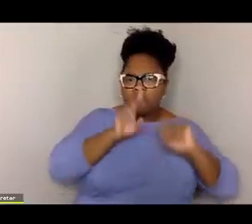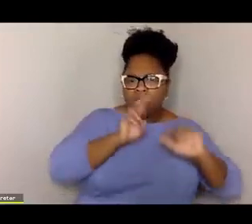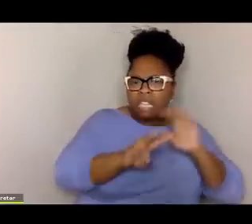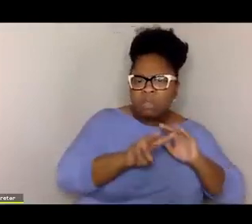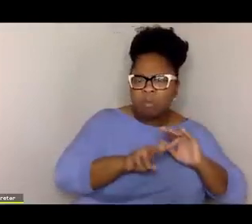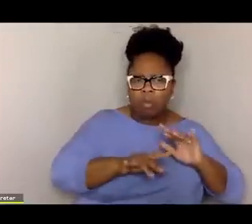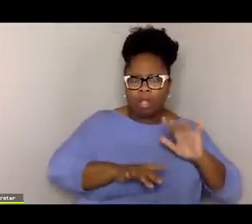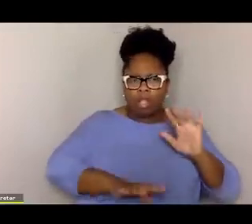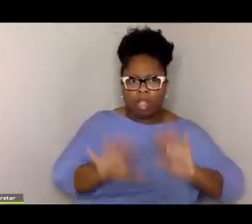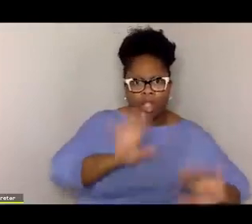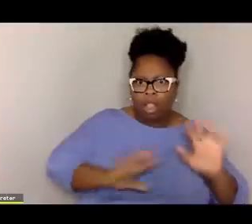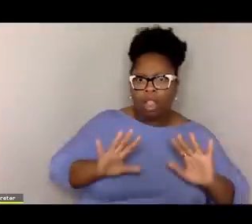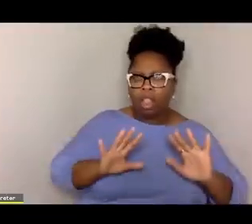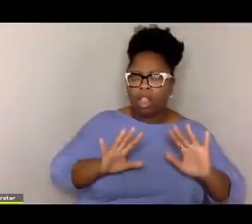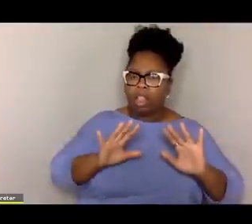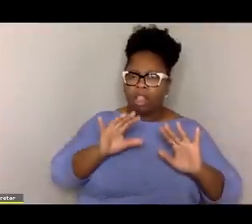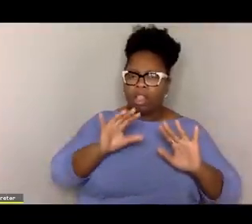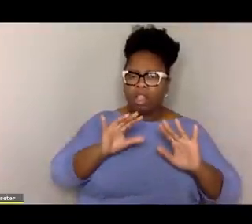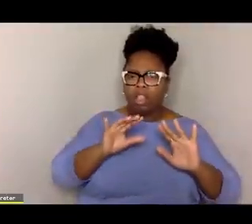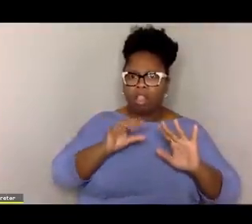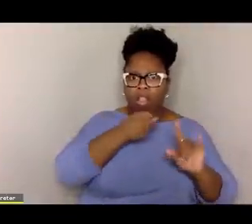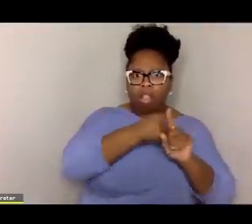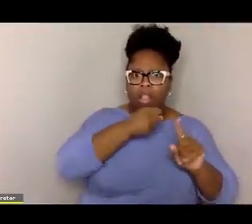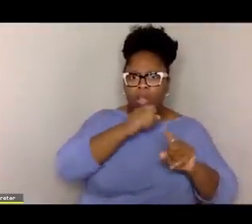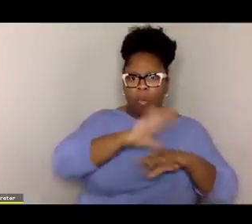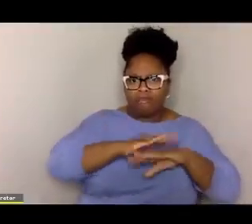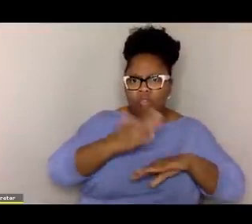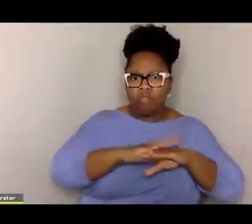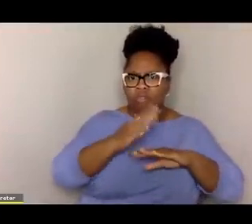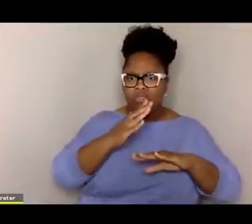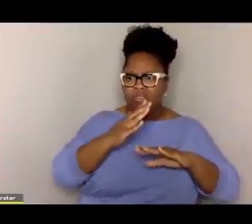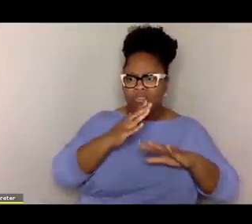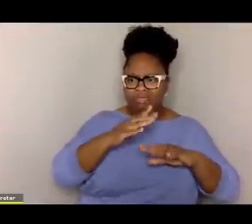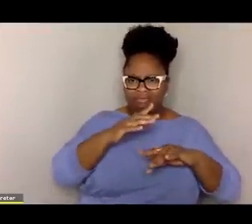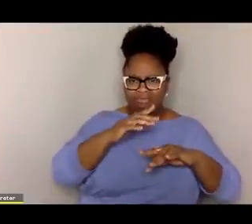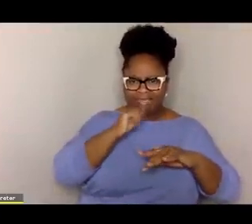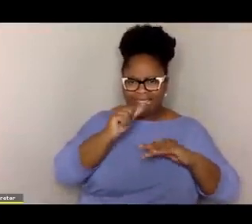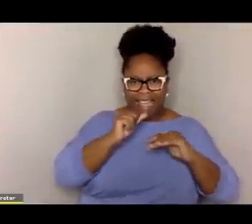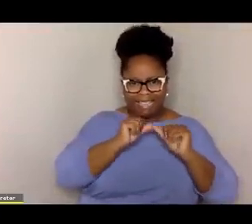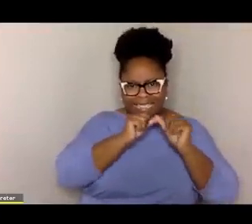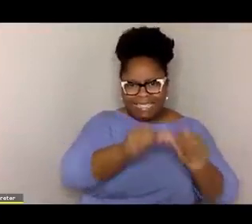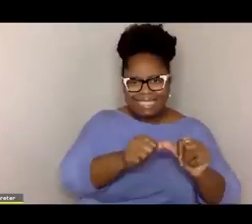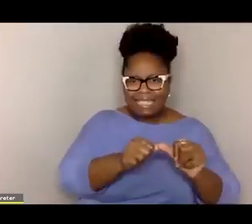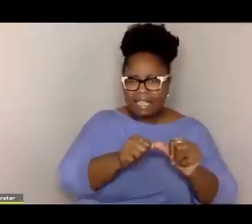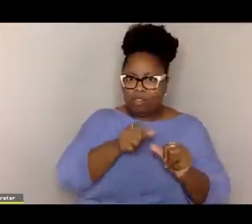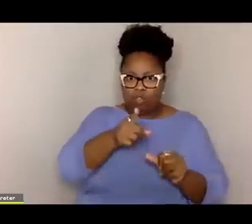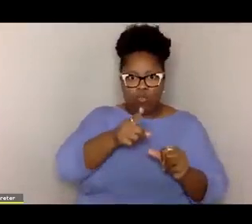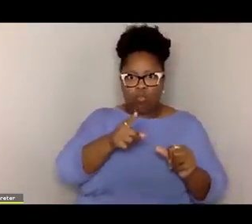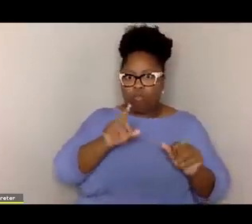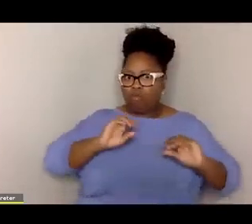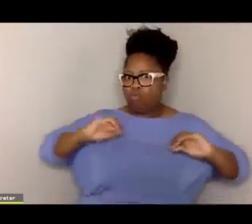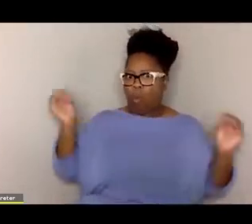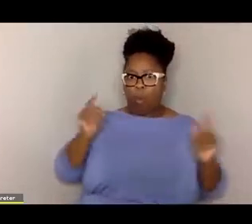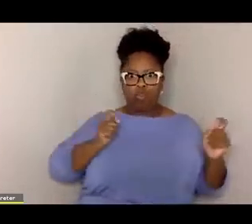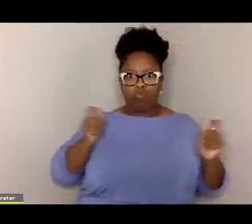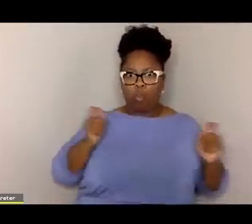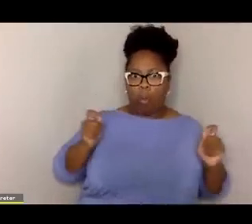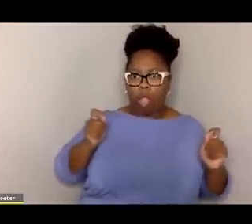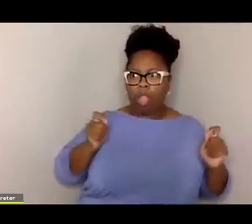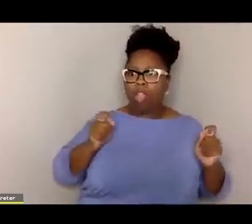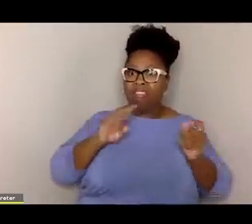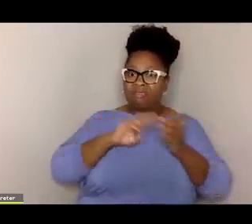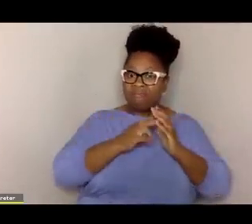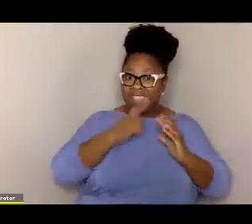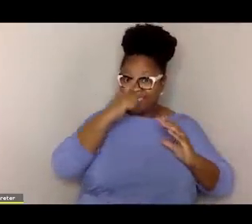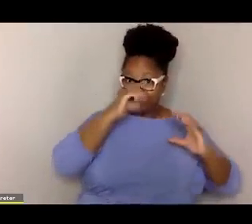unpredictable and inconsistent and you have no control over them, you can have changes